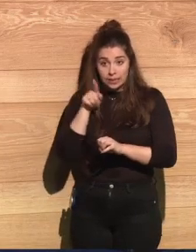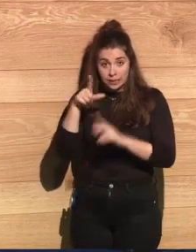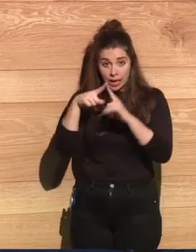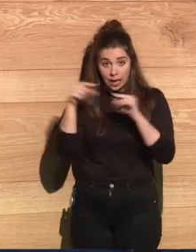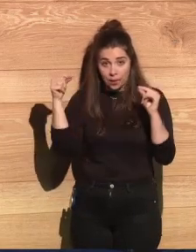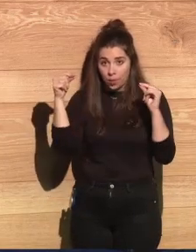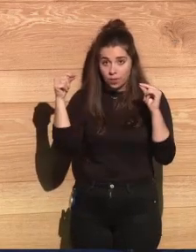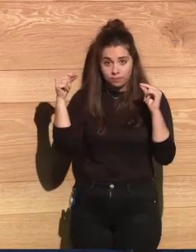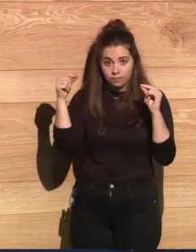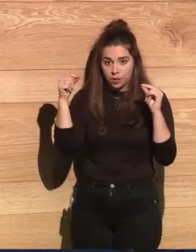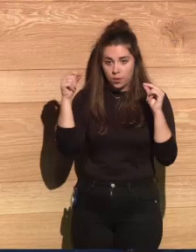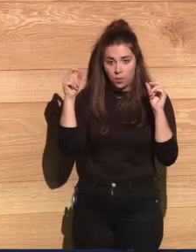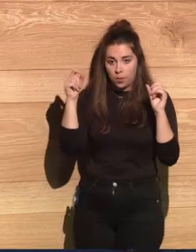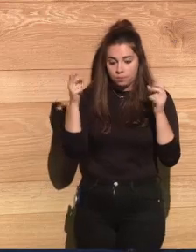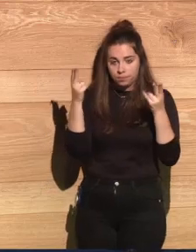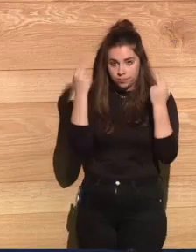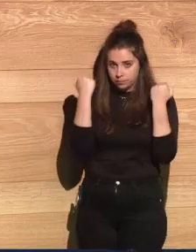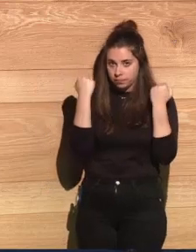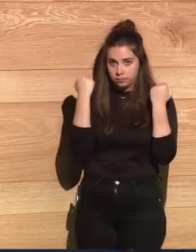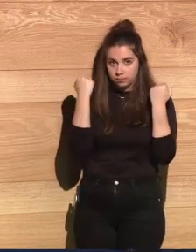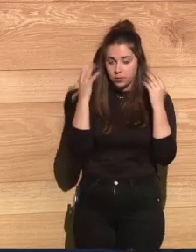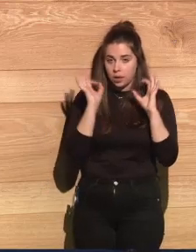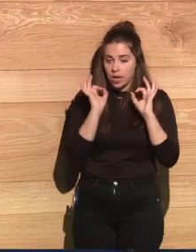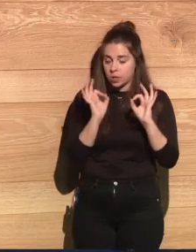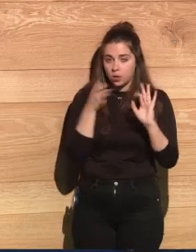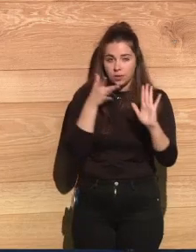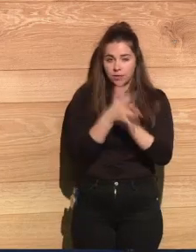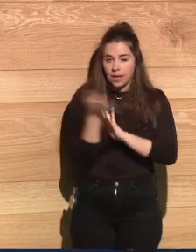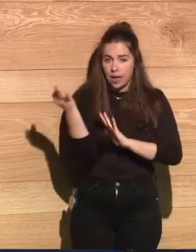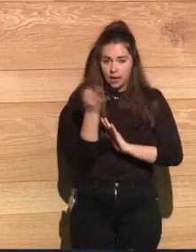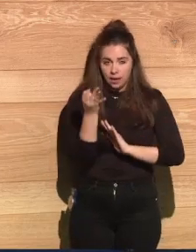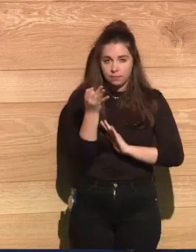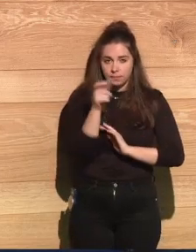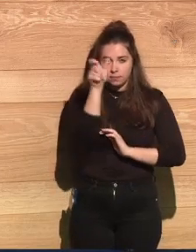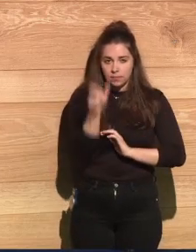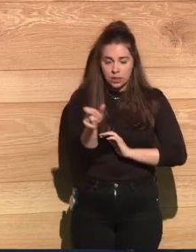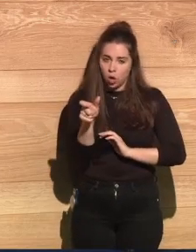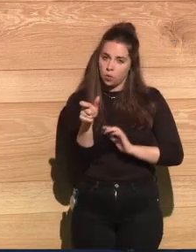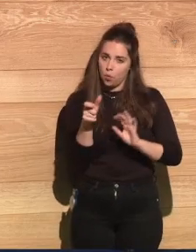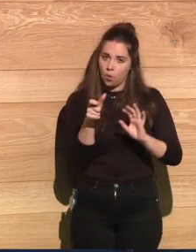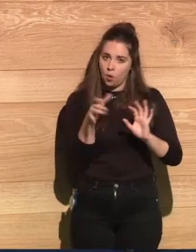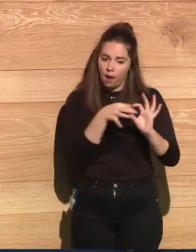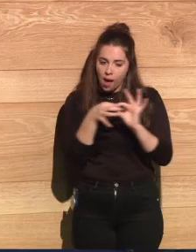Allied forces, occupation forces landed on Japan